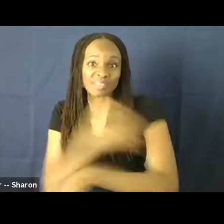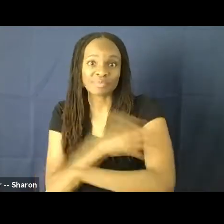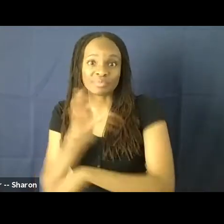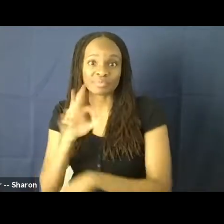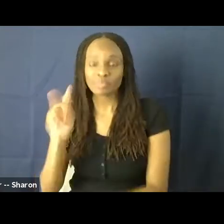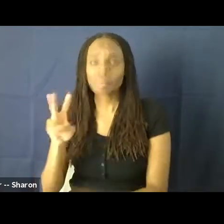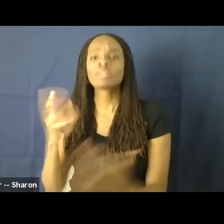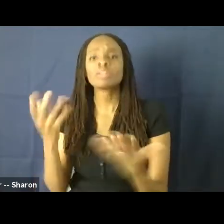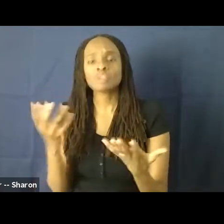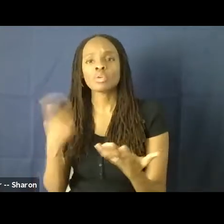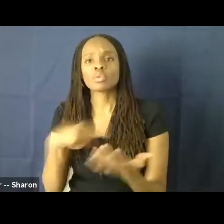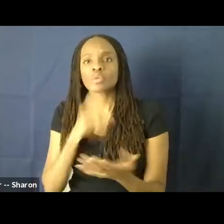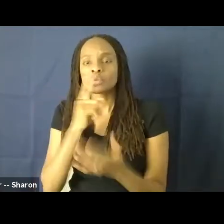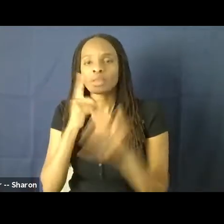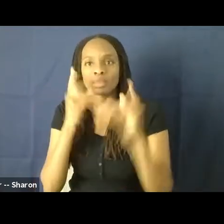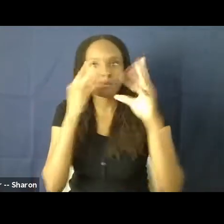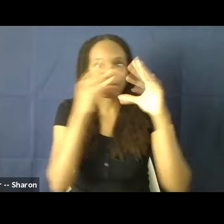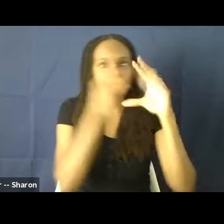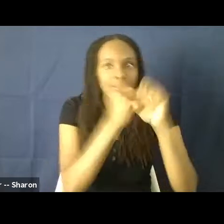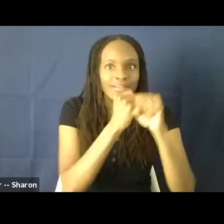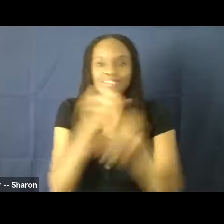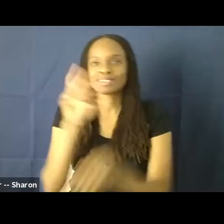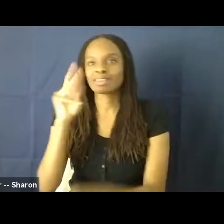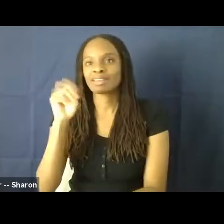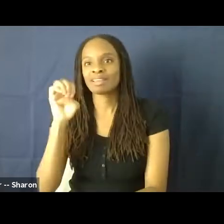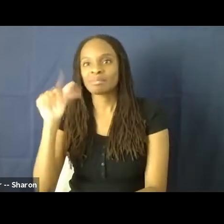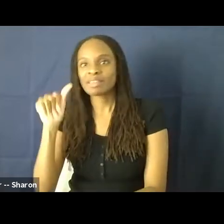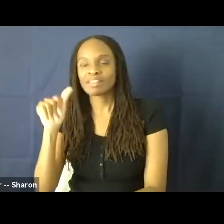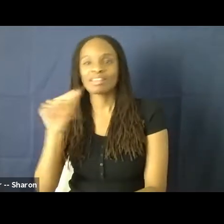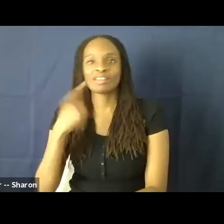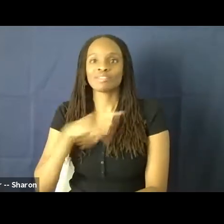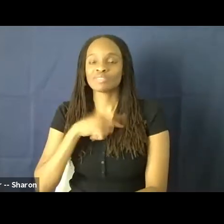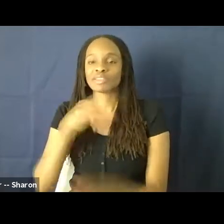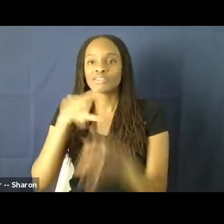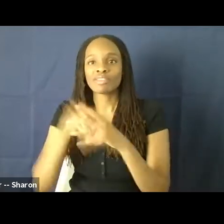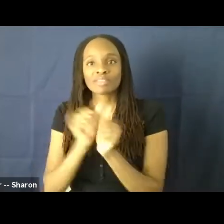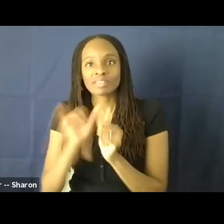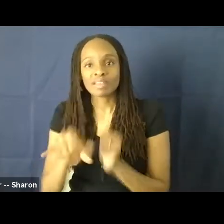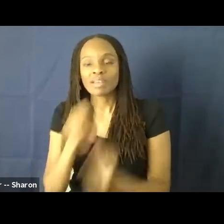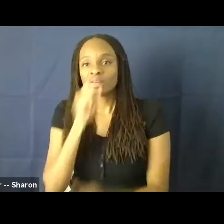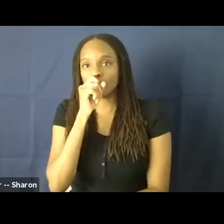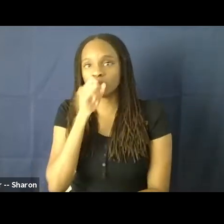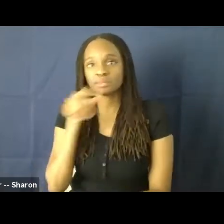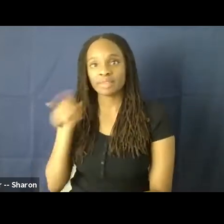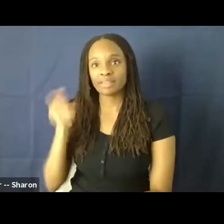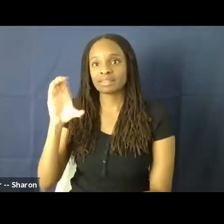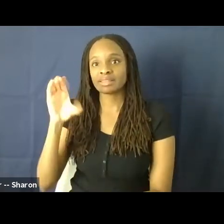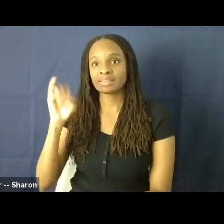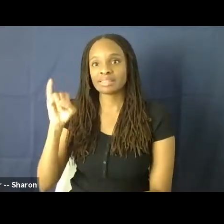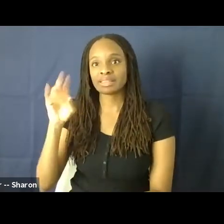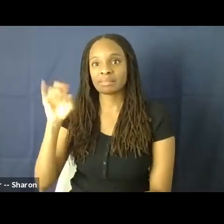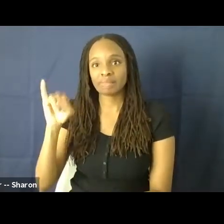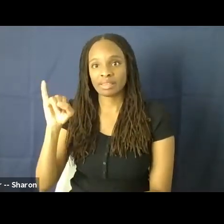drawn to the media and participants in the media landscape. And at CME, we have this